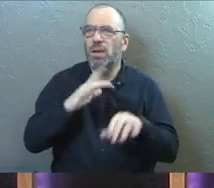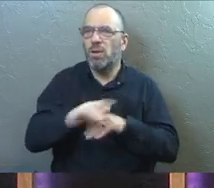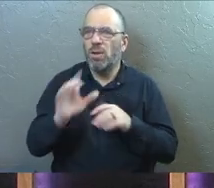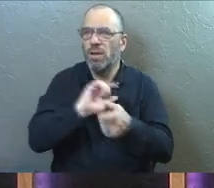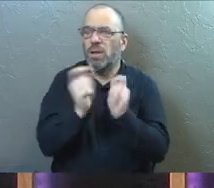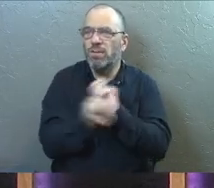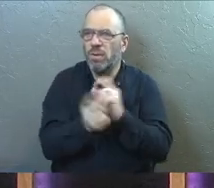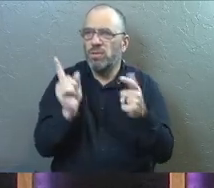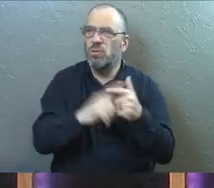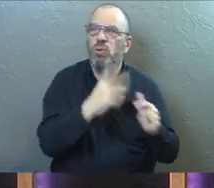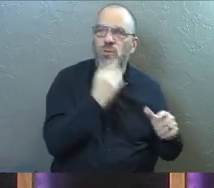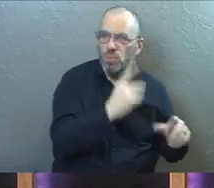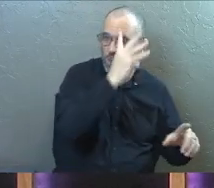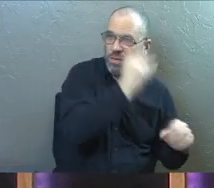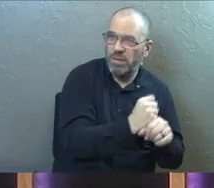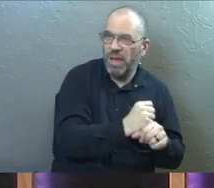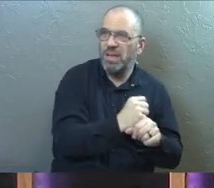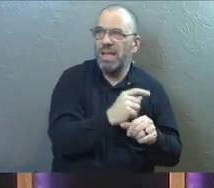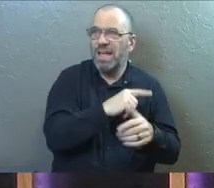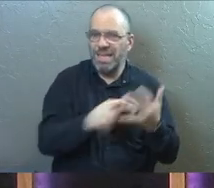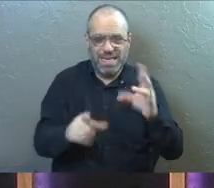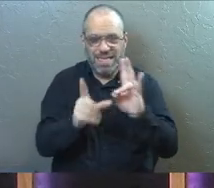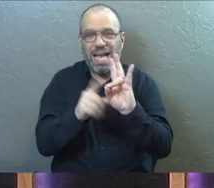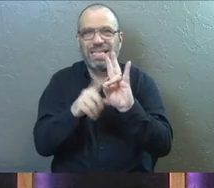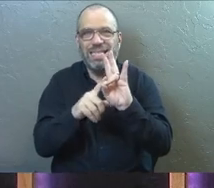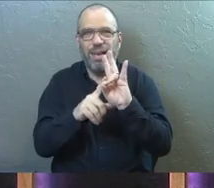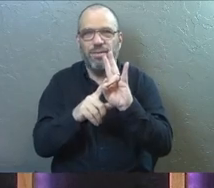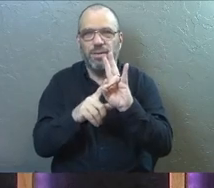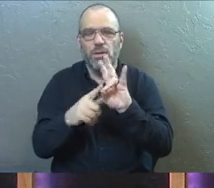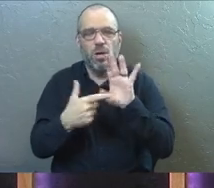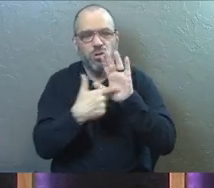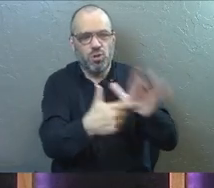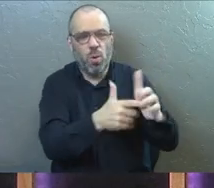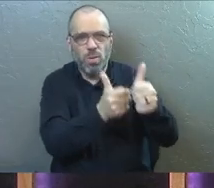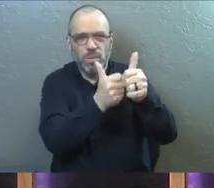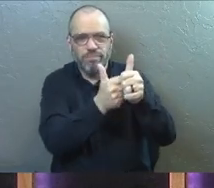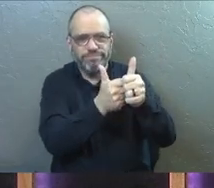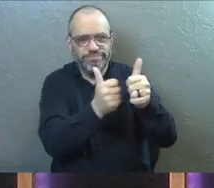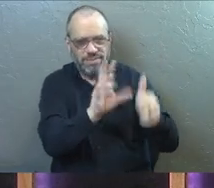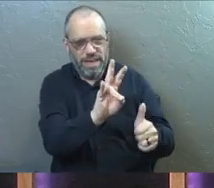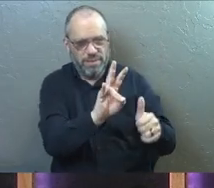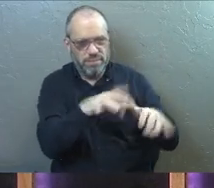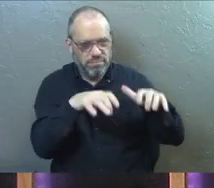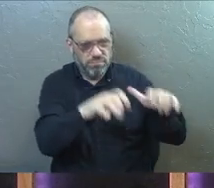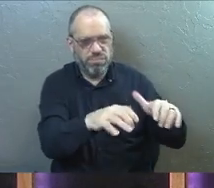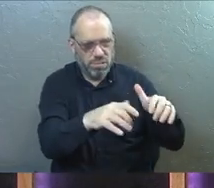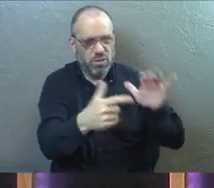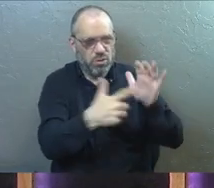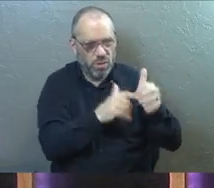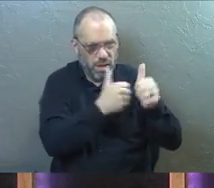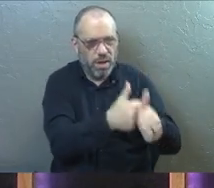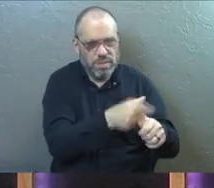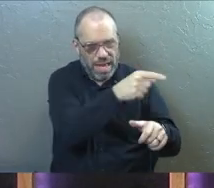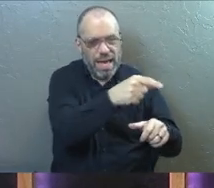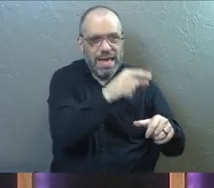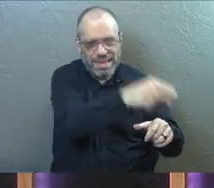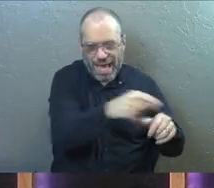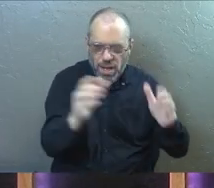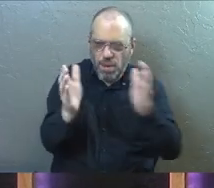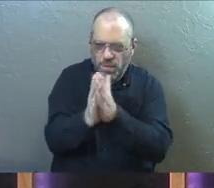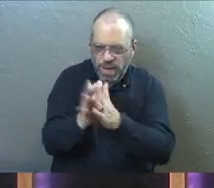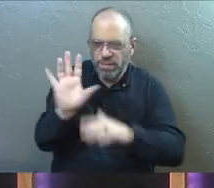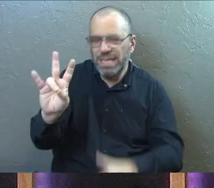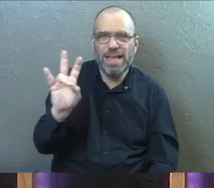convert to the Jewish faith. These seven were presented to the apostles who prayed for them as they laid their hands